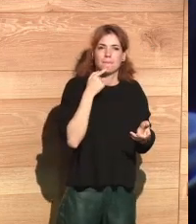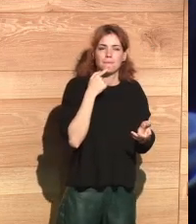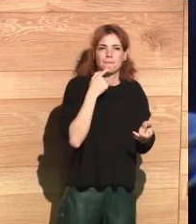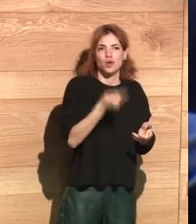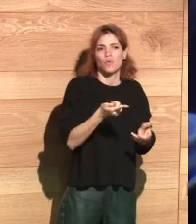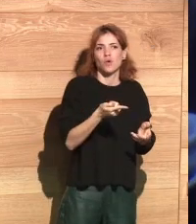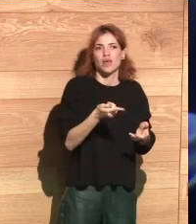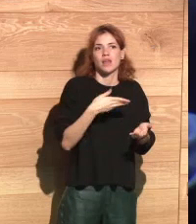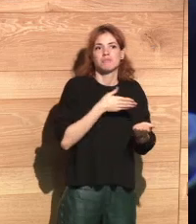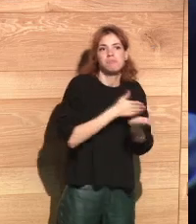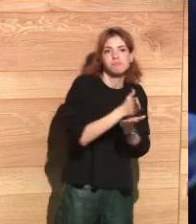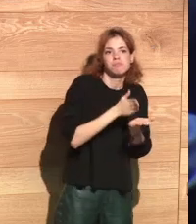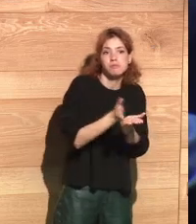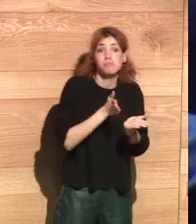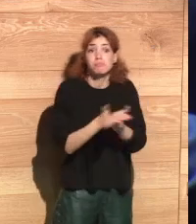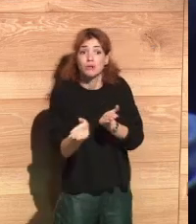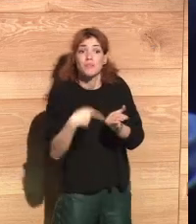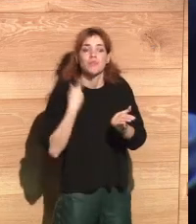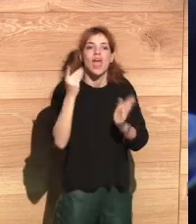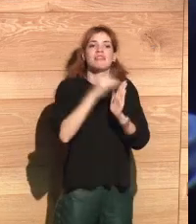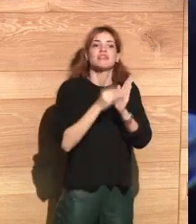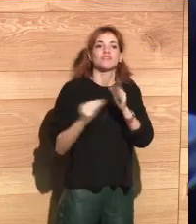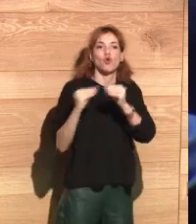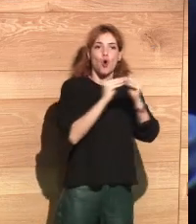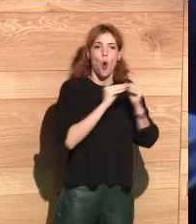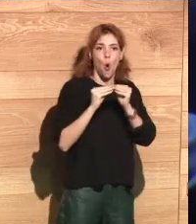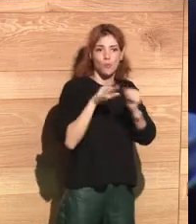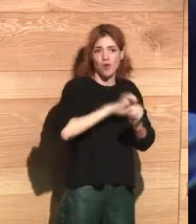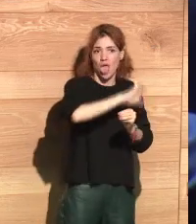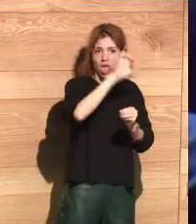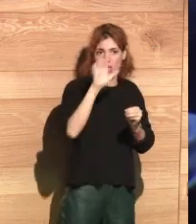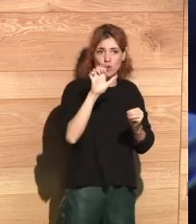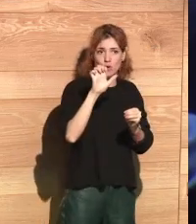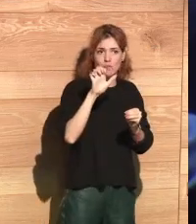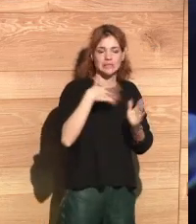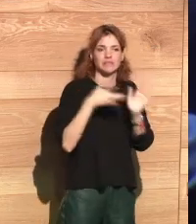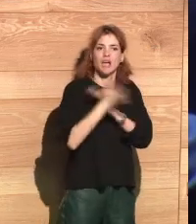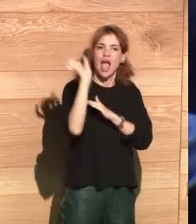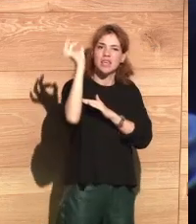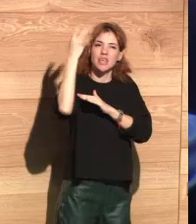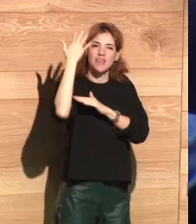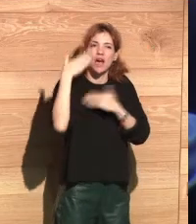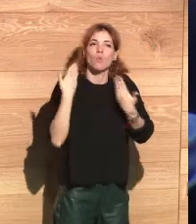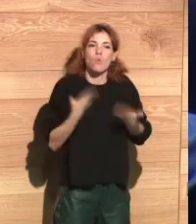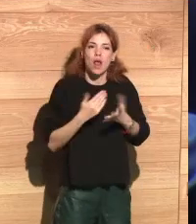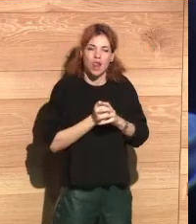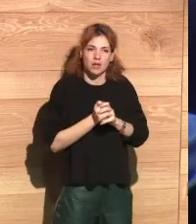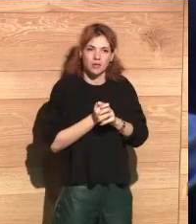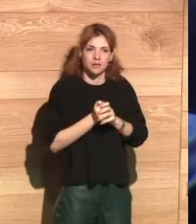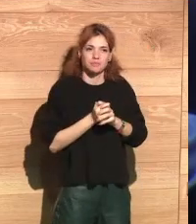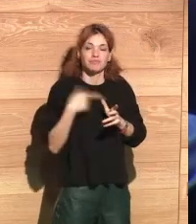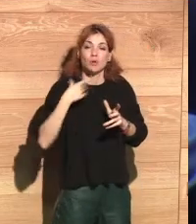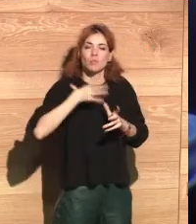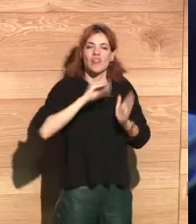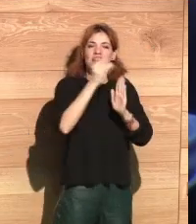So they offer several paths, first of all, to create a common space for data in Europe. The idea behind